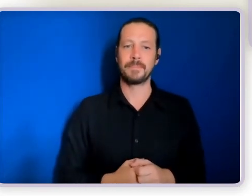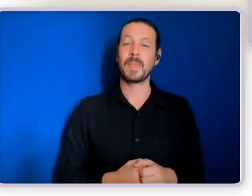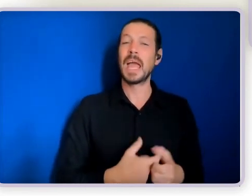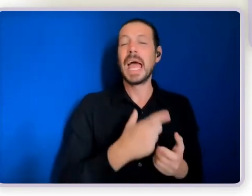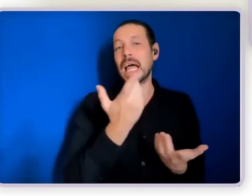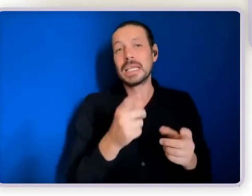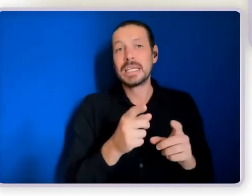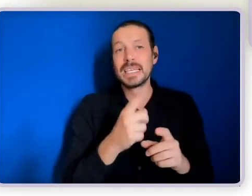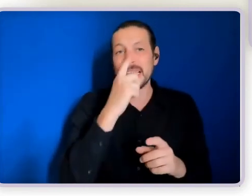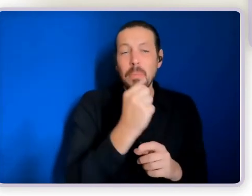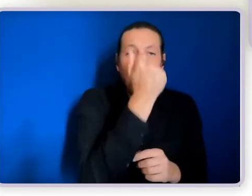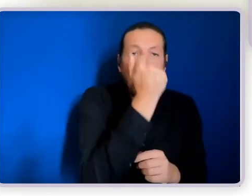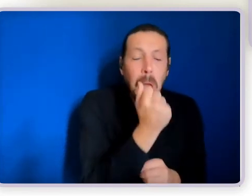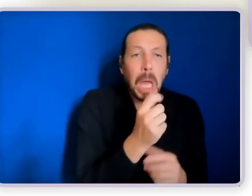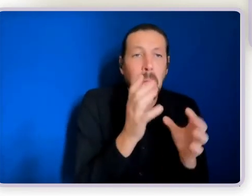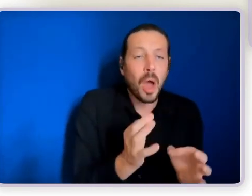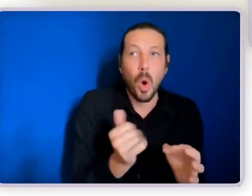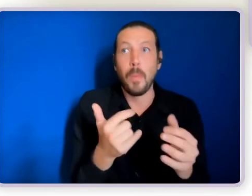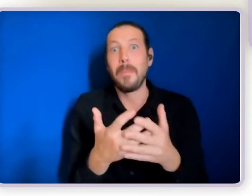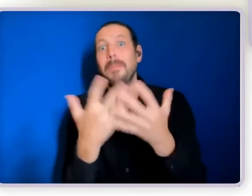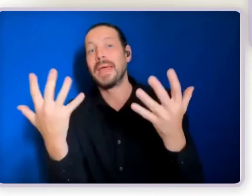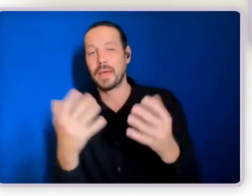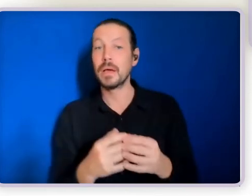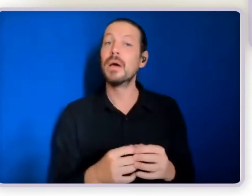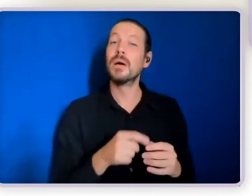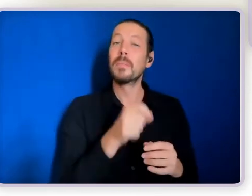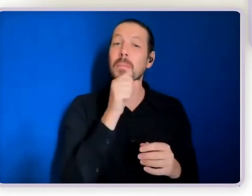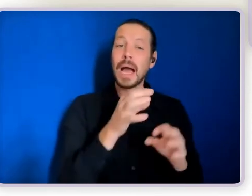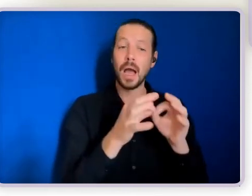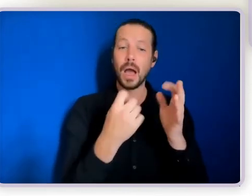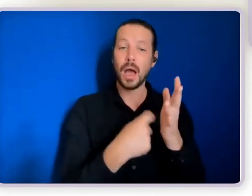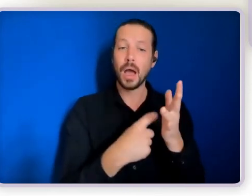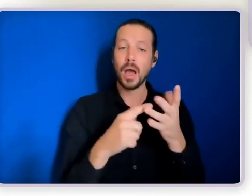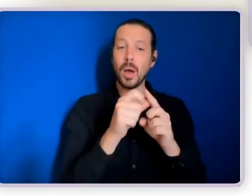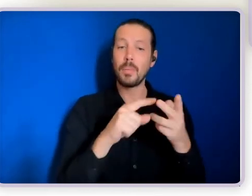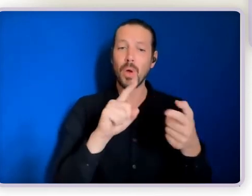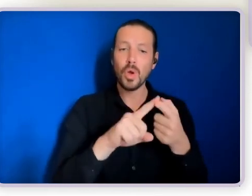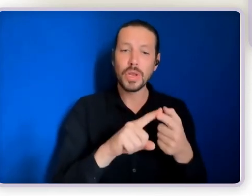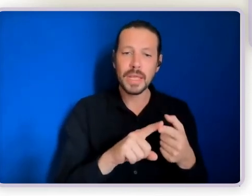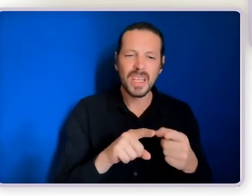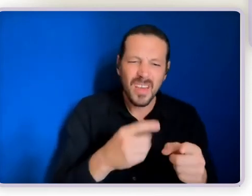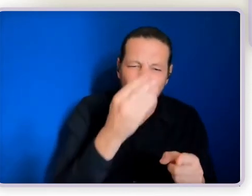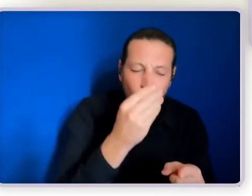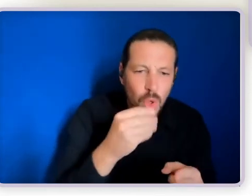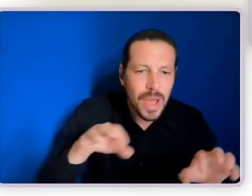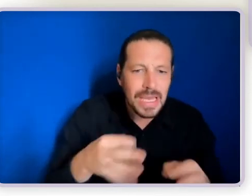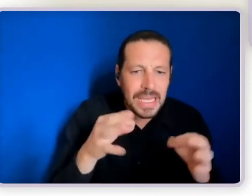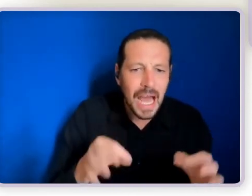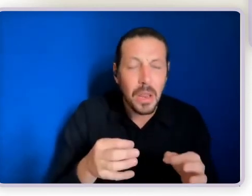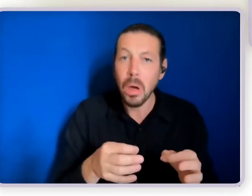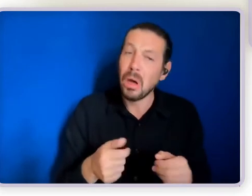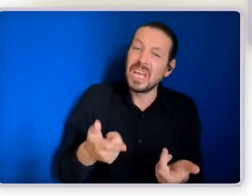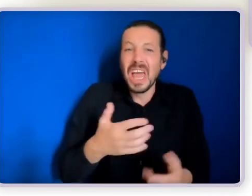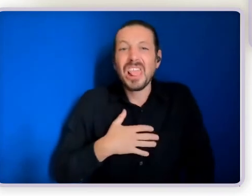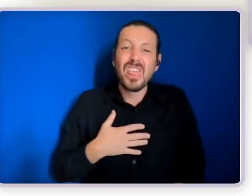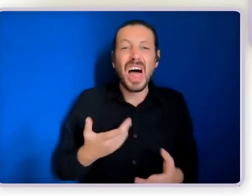decisions someone like Brody now has moved on from this image here where he was gardening that was a great opportunity but he didn't want to be a